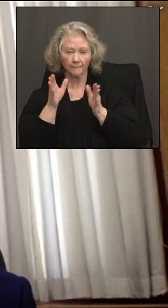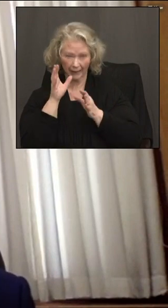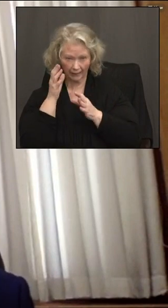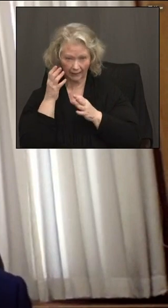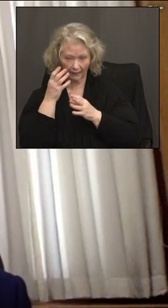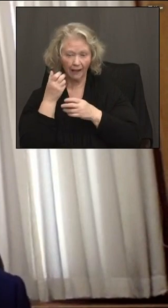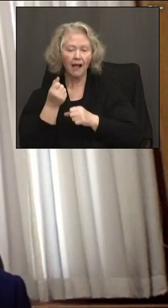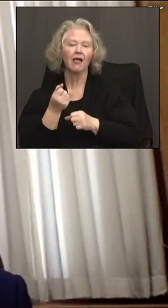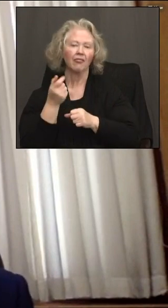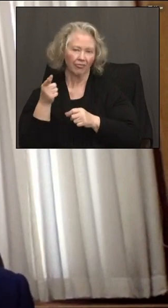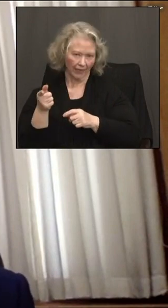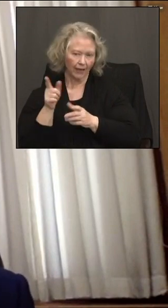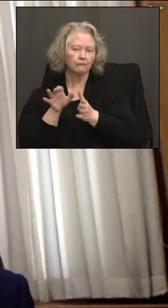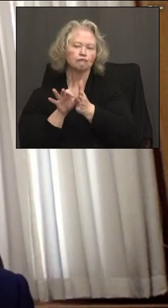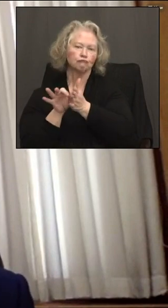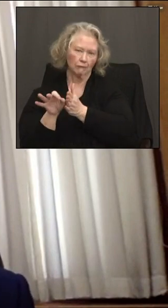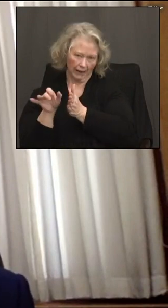it is tracked.